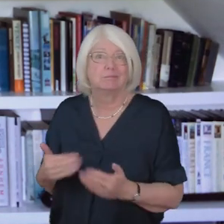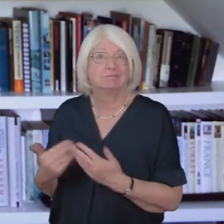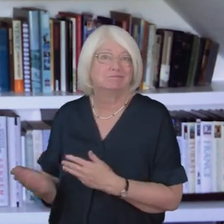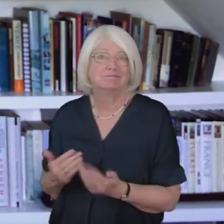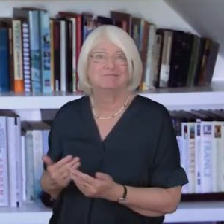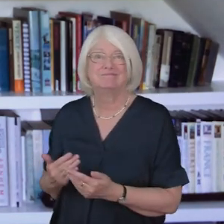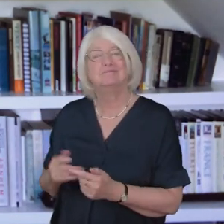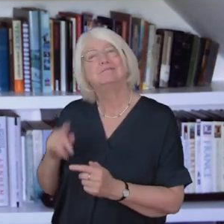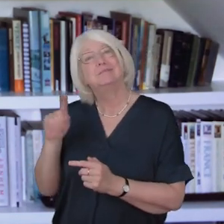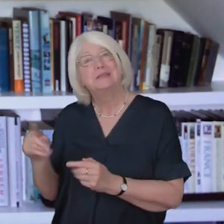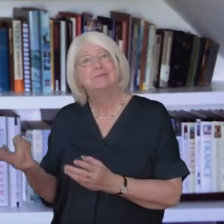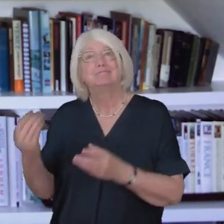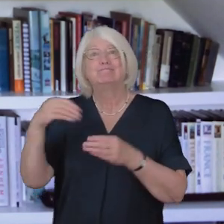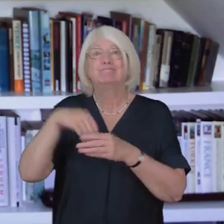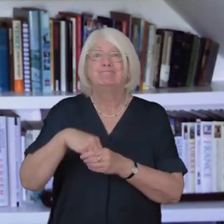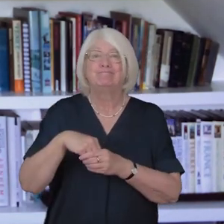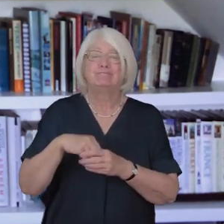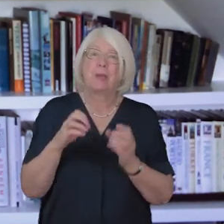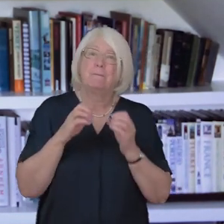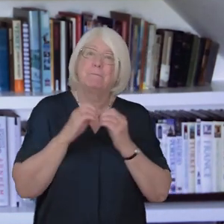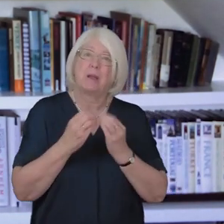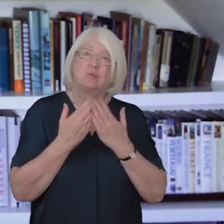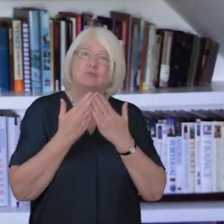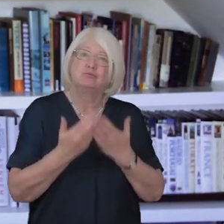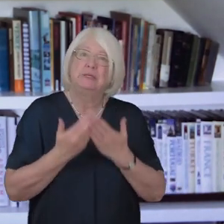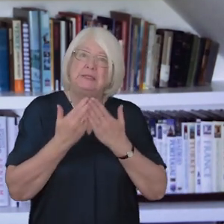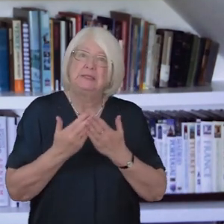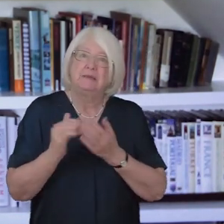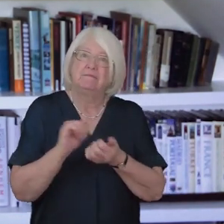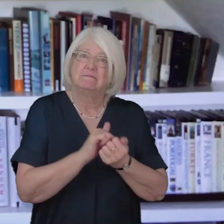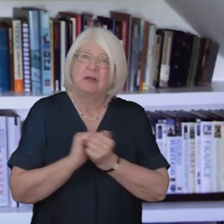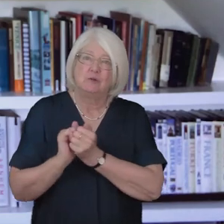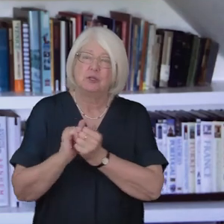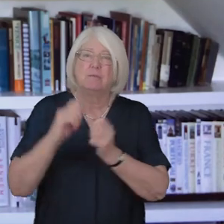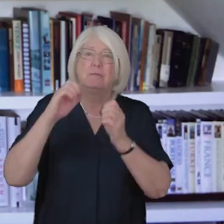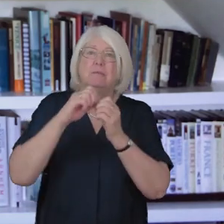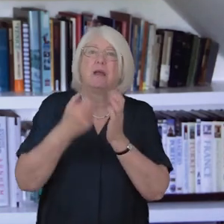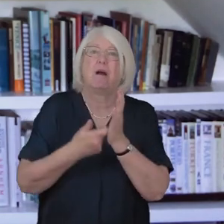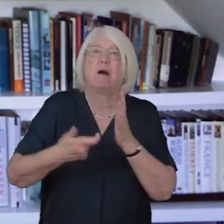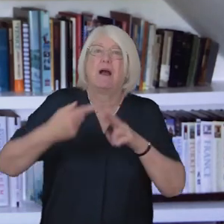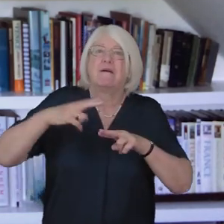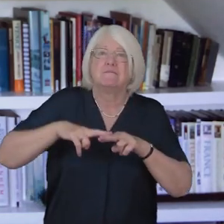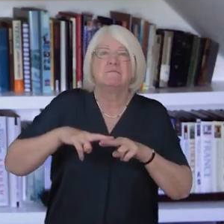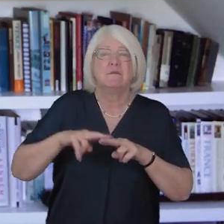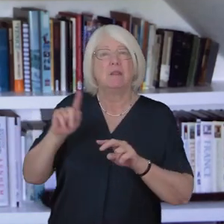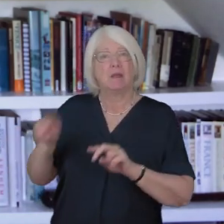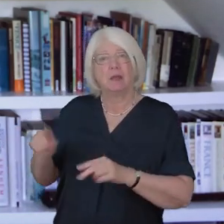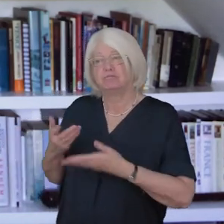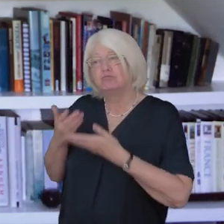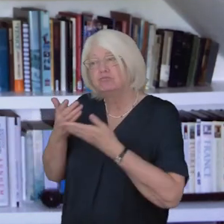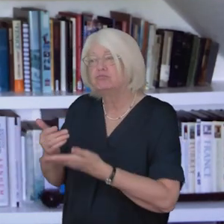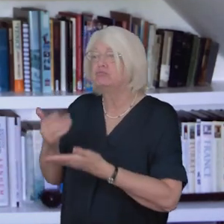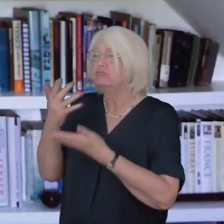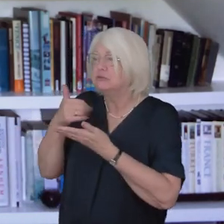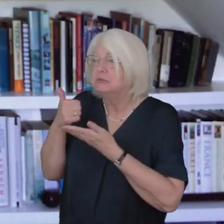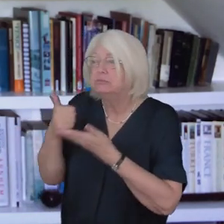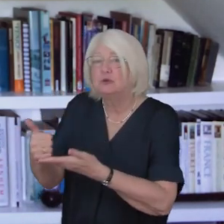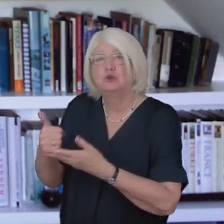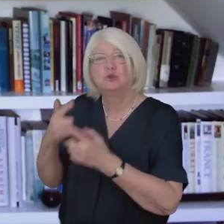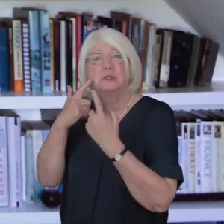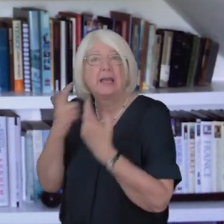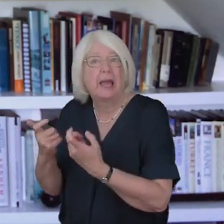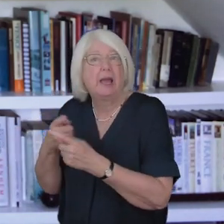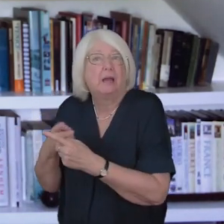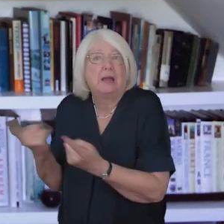fellowship BRF Anna Chaplaincy offers spiritual care to people in the community whether they're living in care or